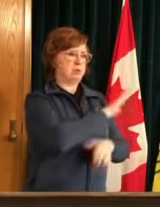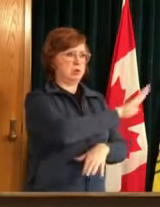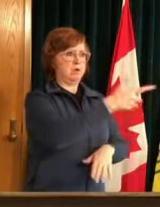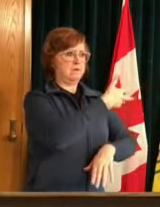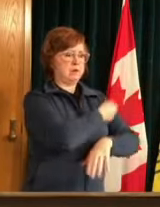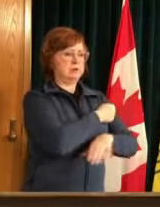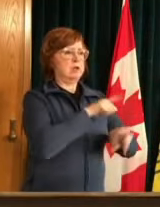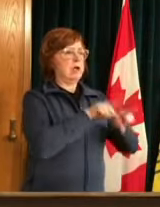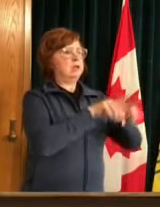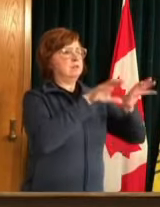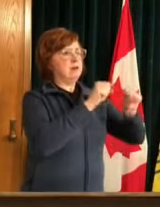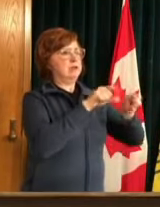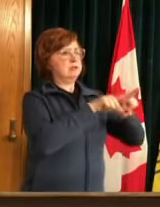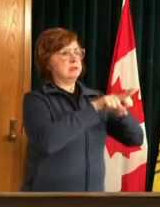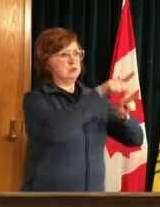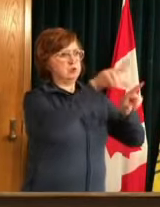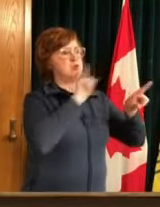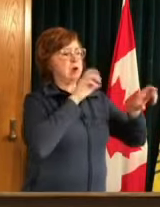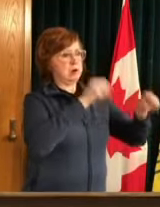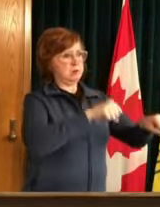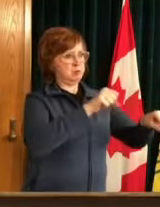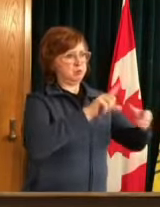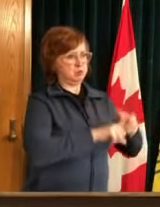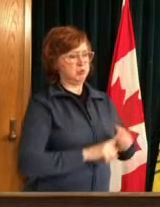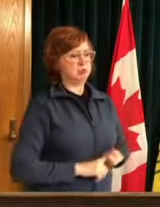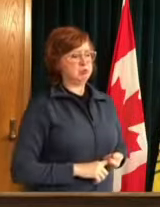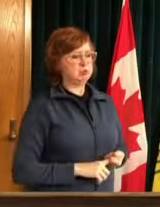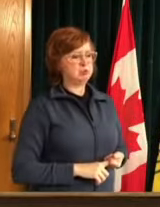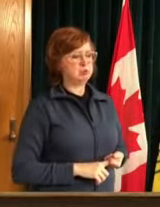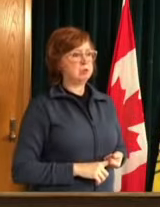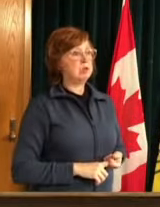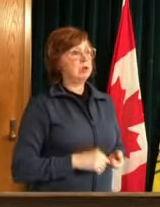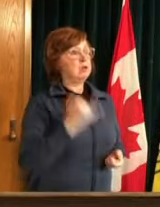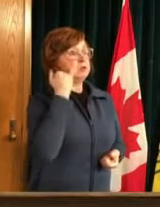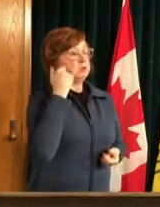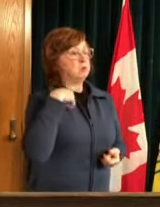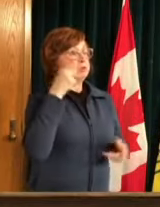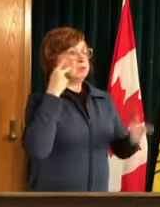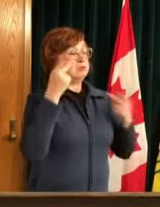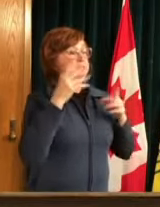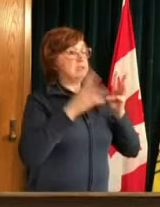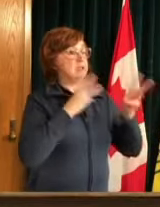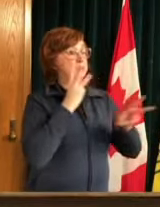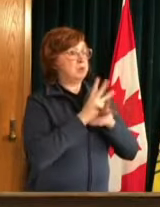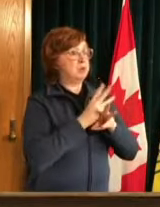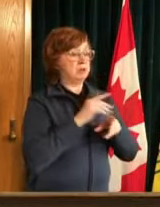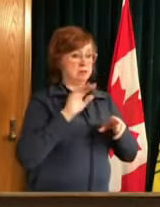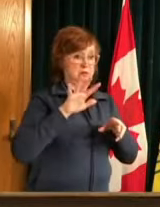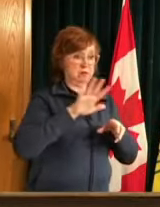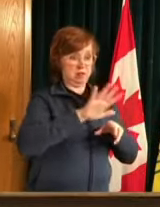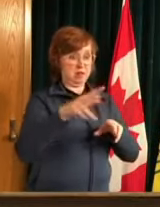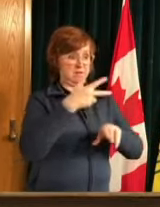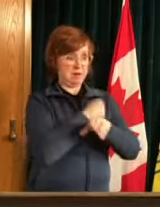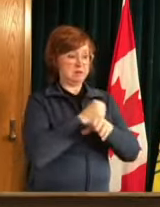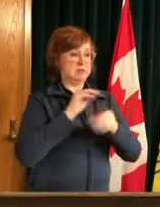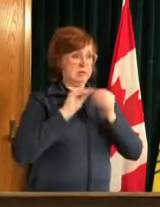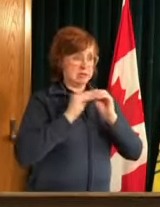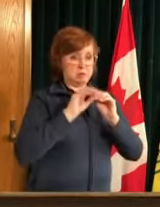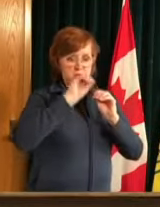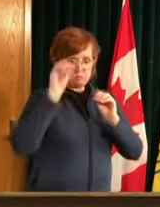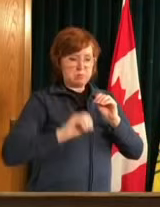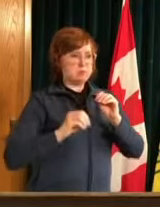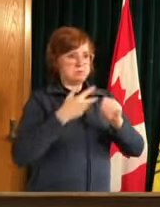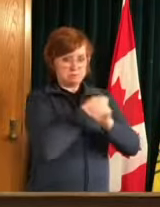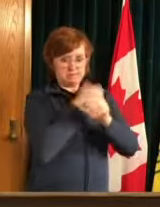um but when you look at other jurisdictions around around the world and the vaccination rates of the day have achieved and what that has done